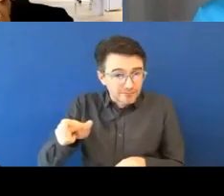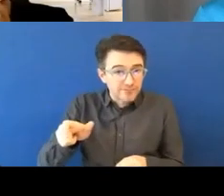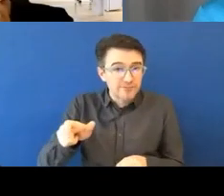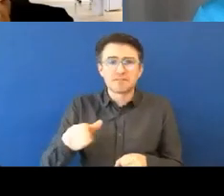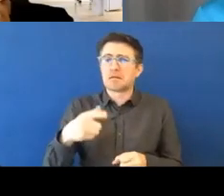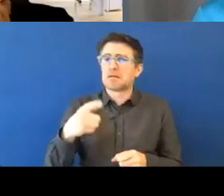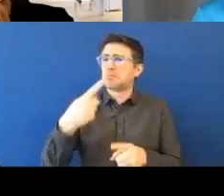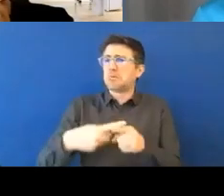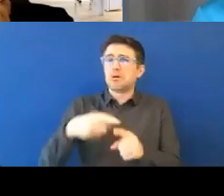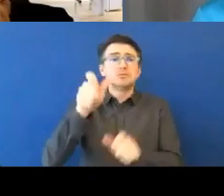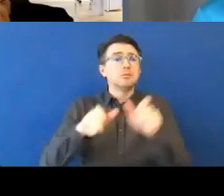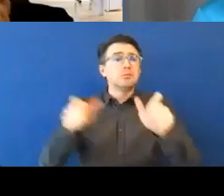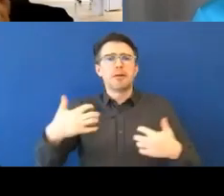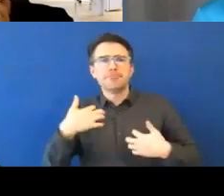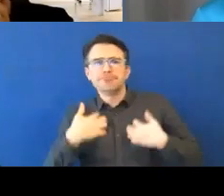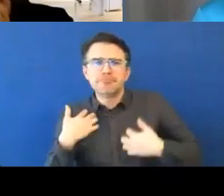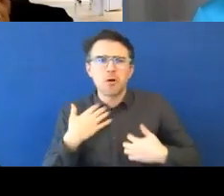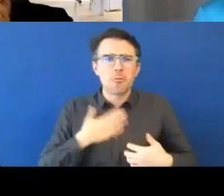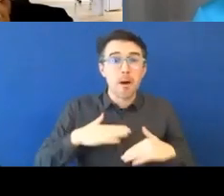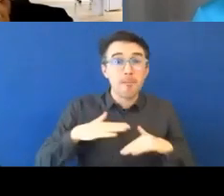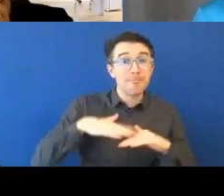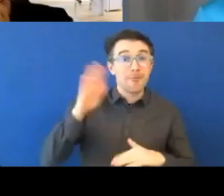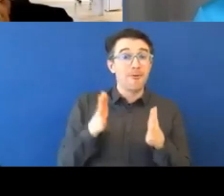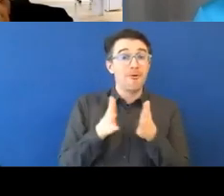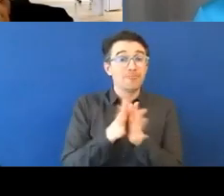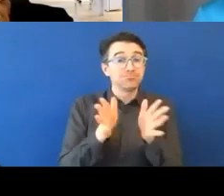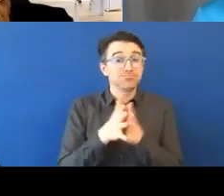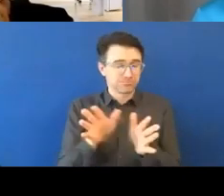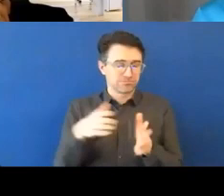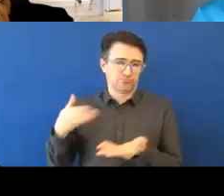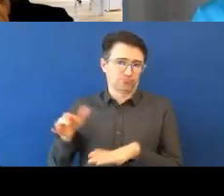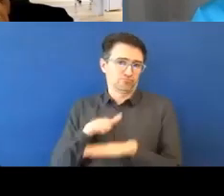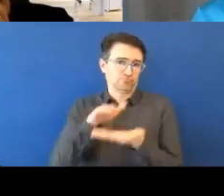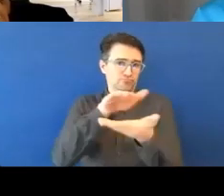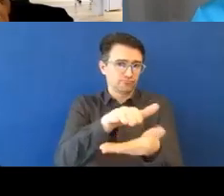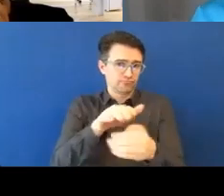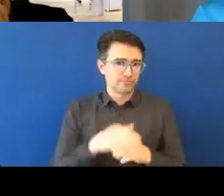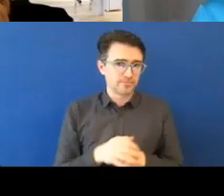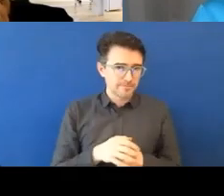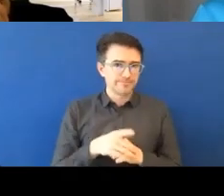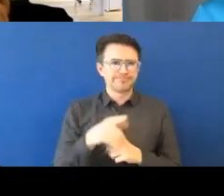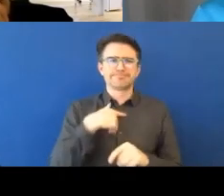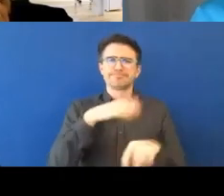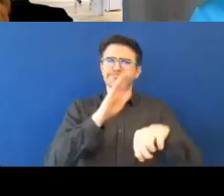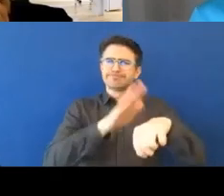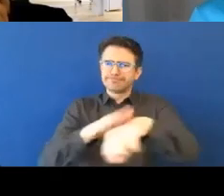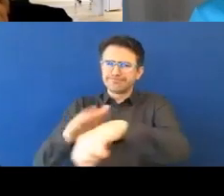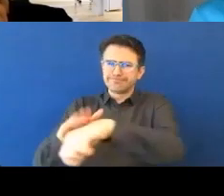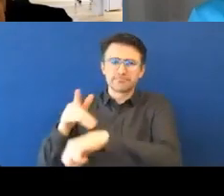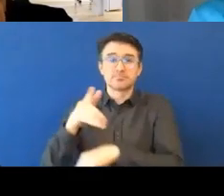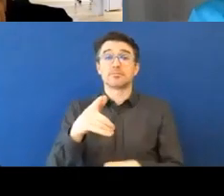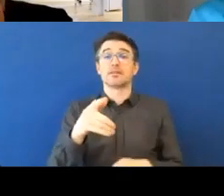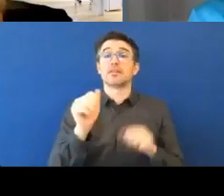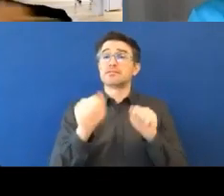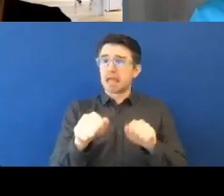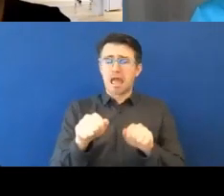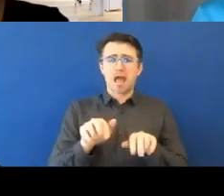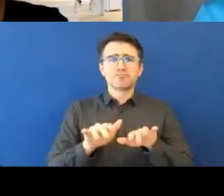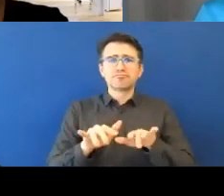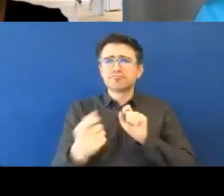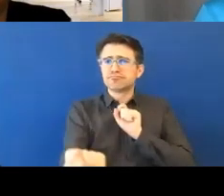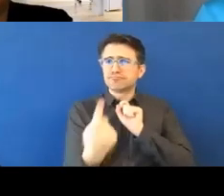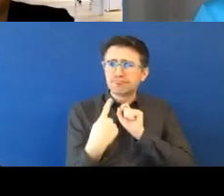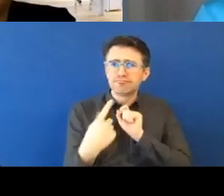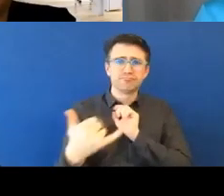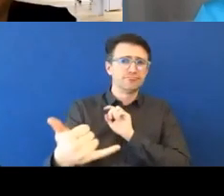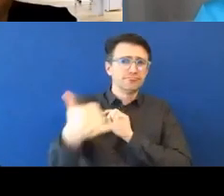will provide that access to the excellent toolkit. And now I would like to move on to the